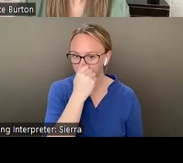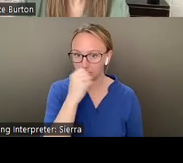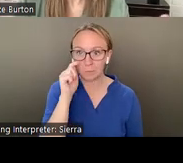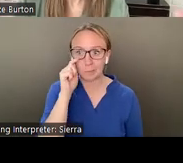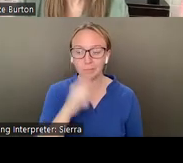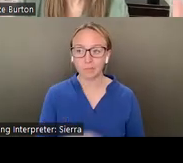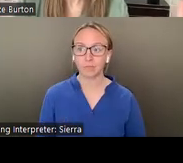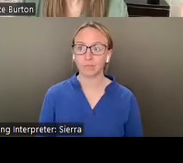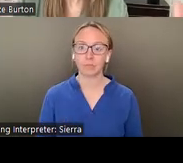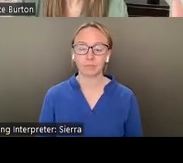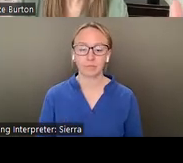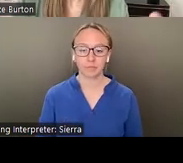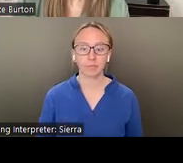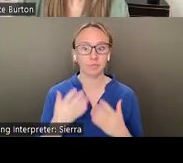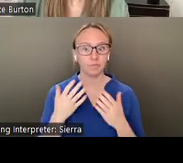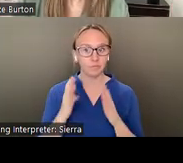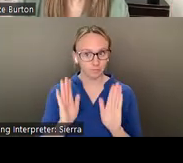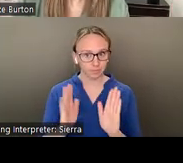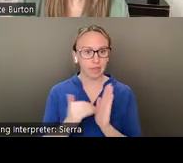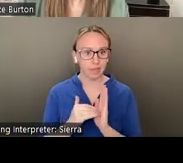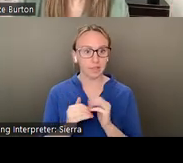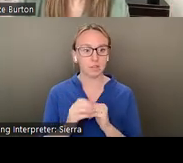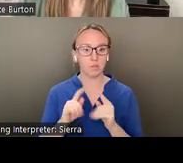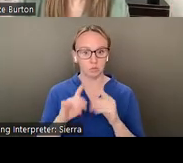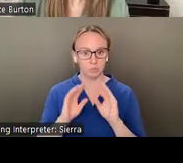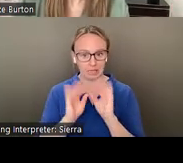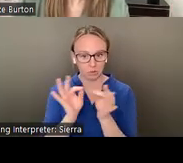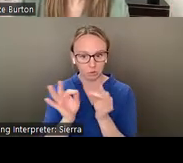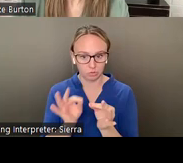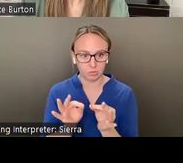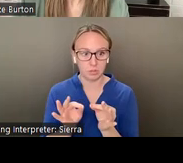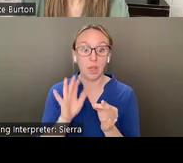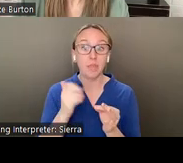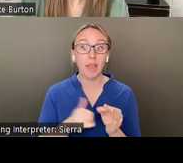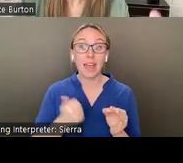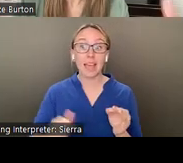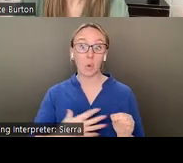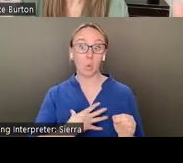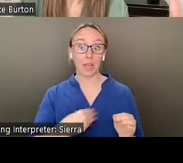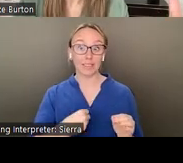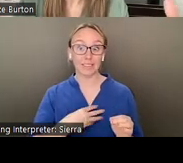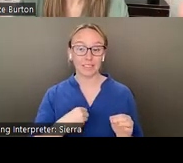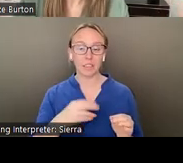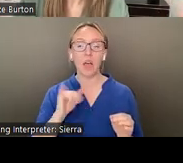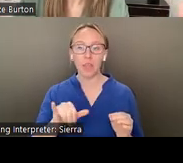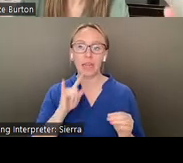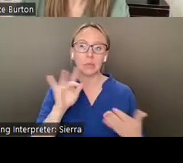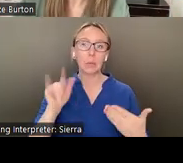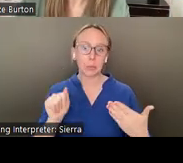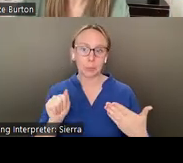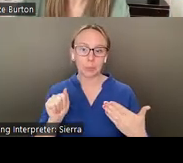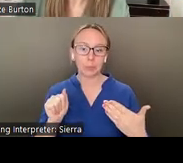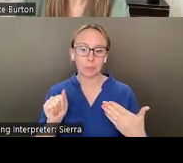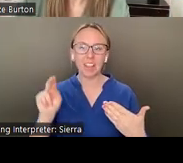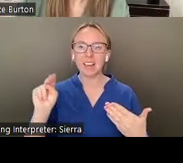And just to be clear on this, any area that is white space is negative space or has been